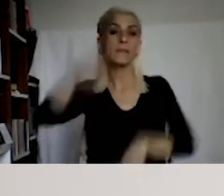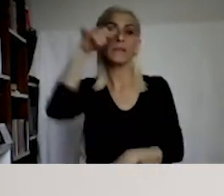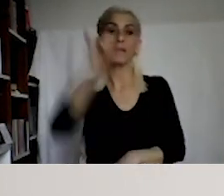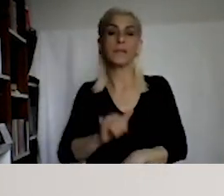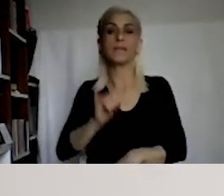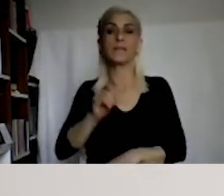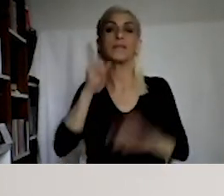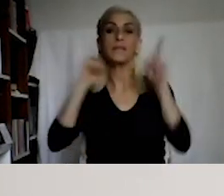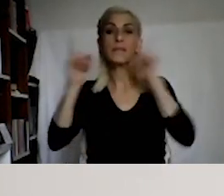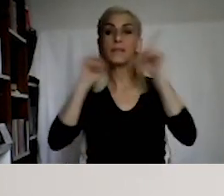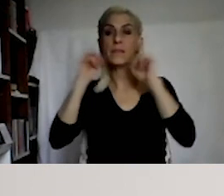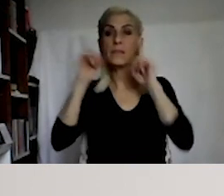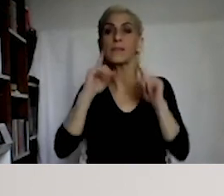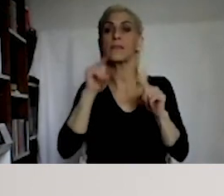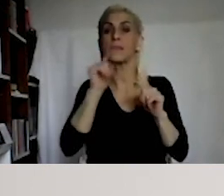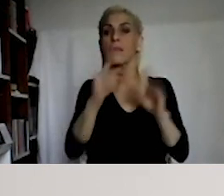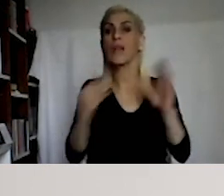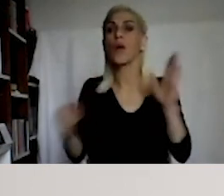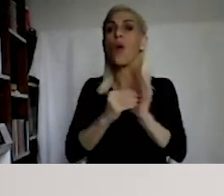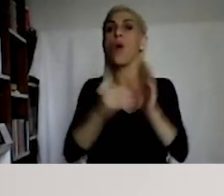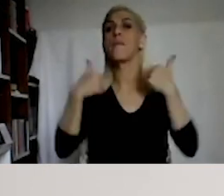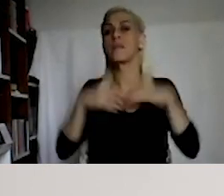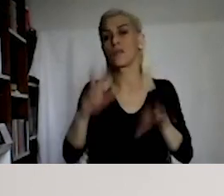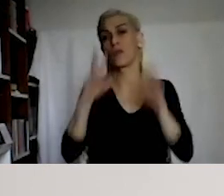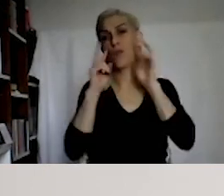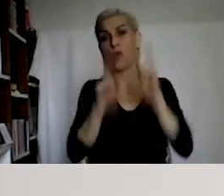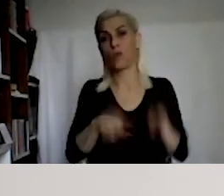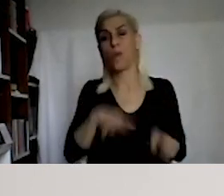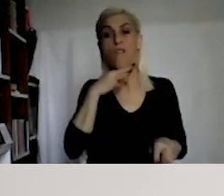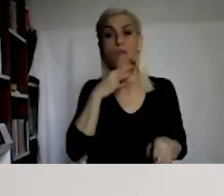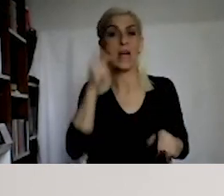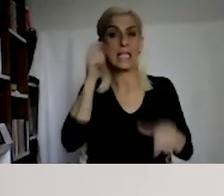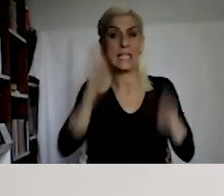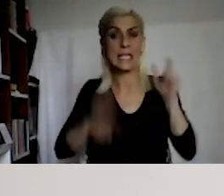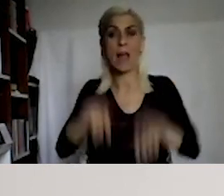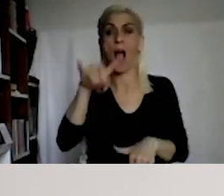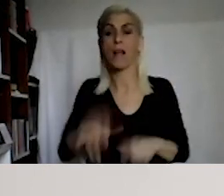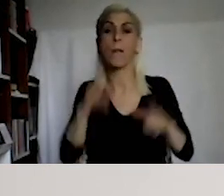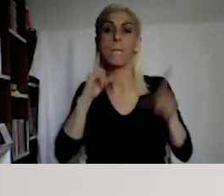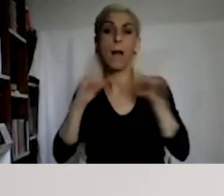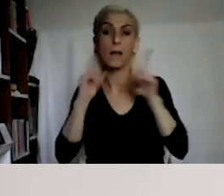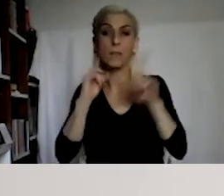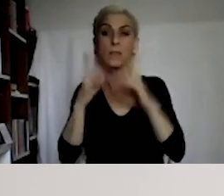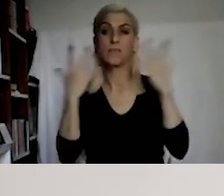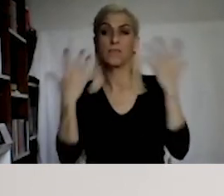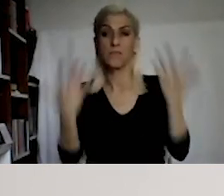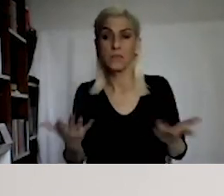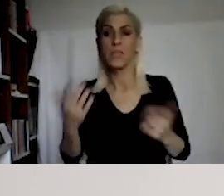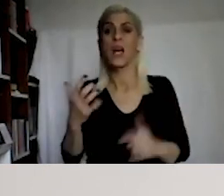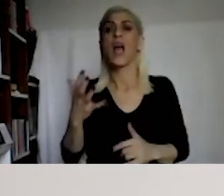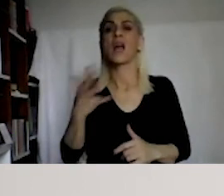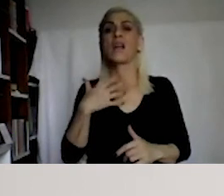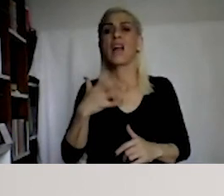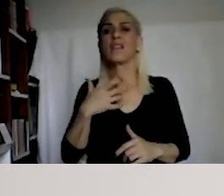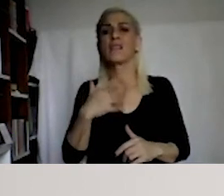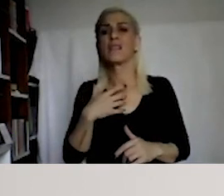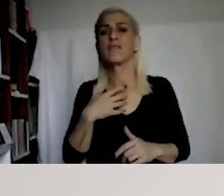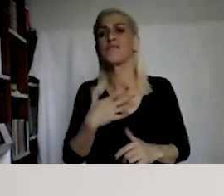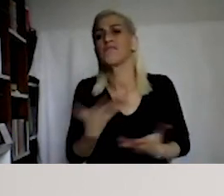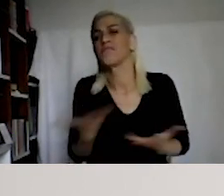As I said, we don't have a clear definition of this concept. The ECHR refers to intolerance,